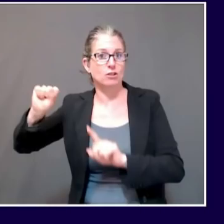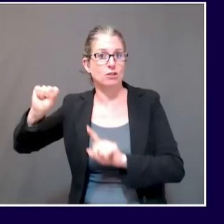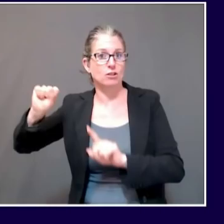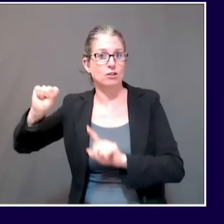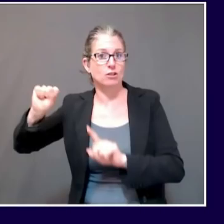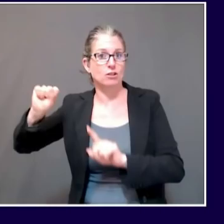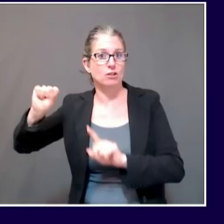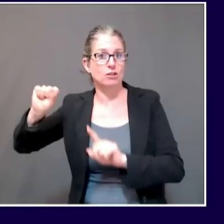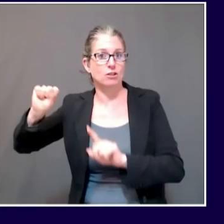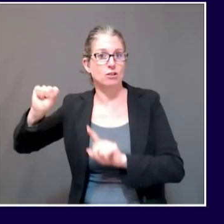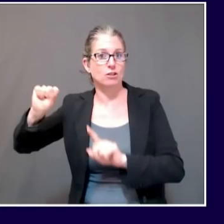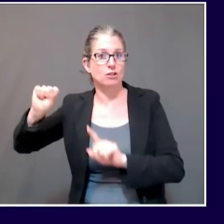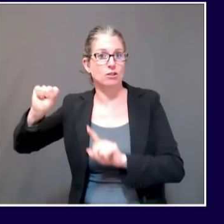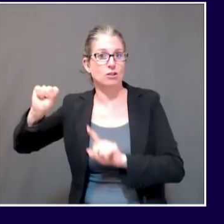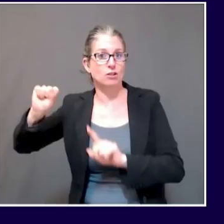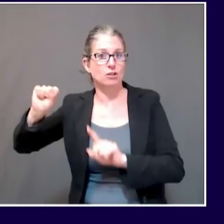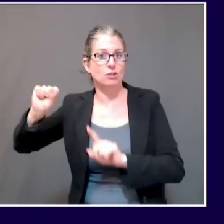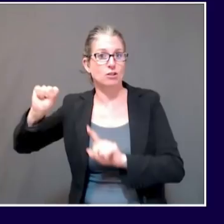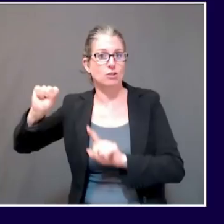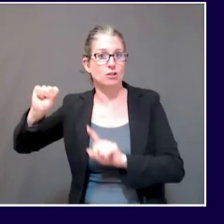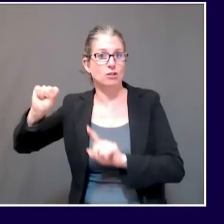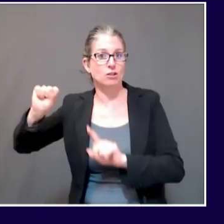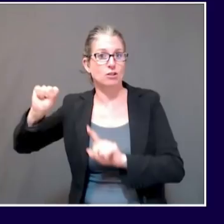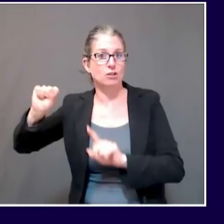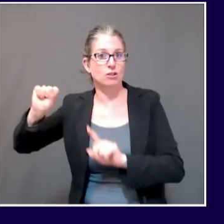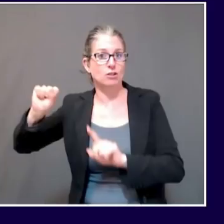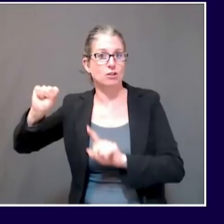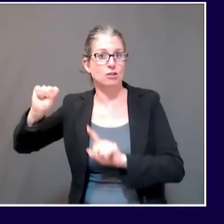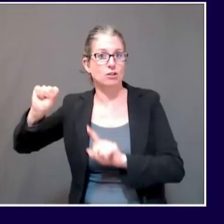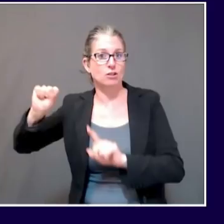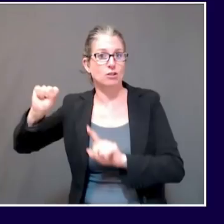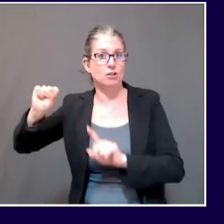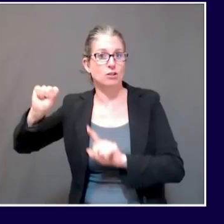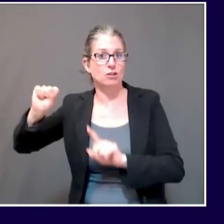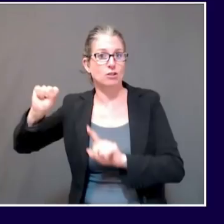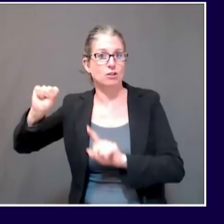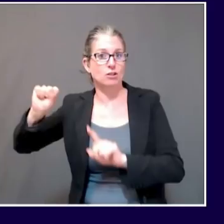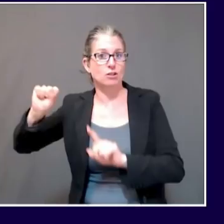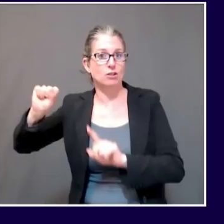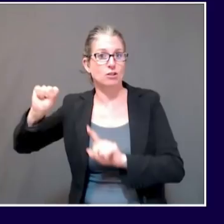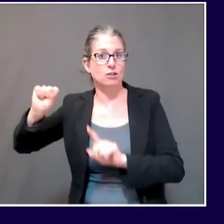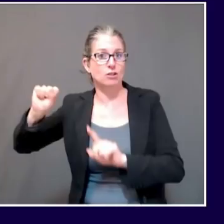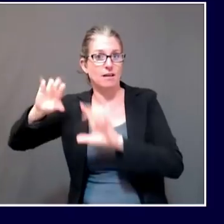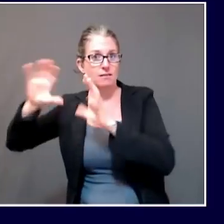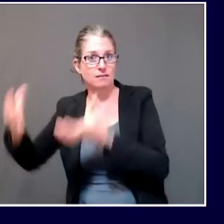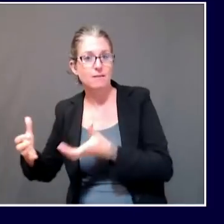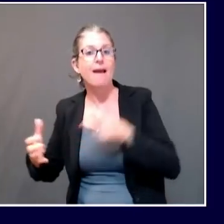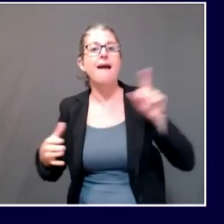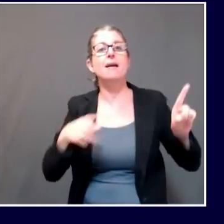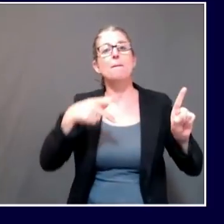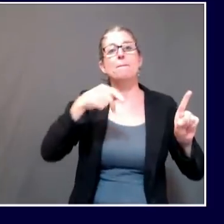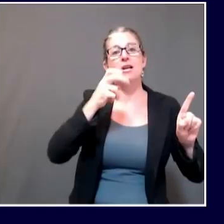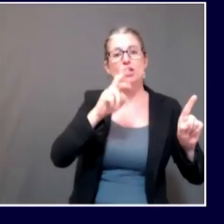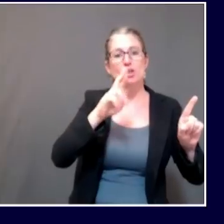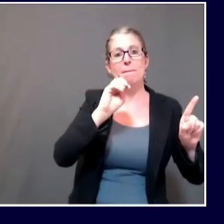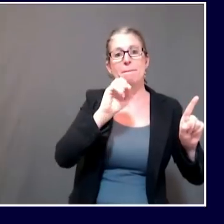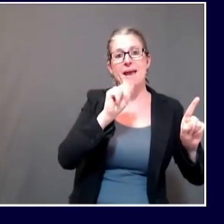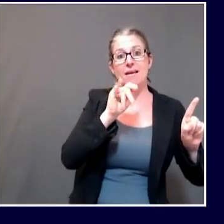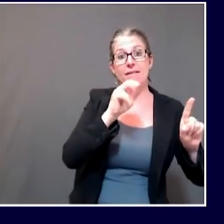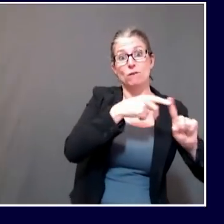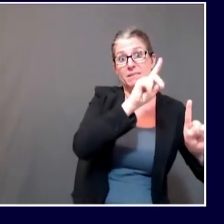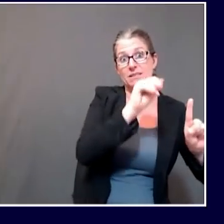Commissioners Gene Lambrou of Maine's Department of Health and Human Services and Commissioner Pender-Macon of Maine's Department of Education.